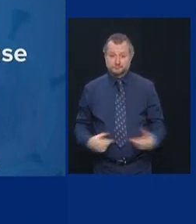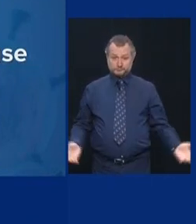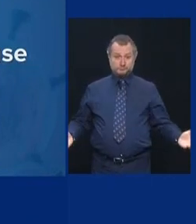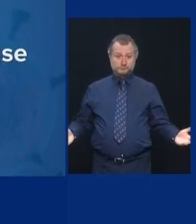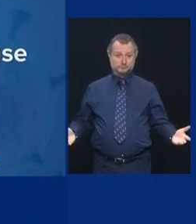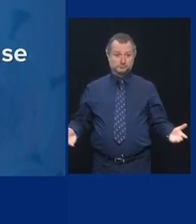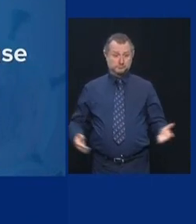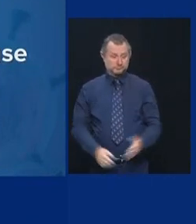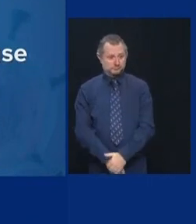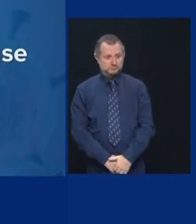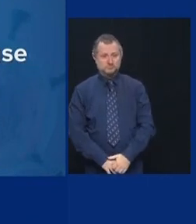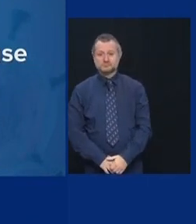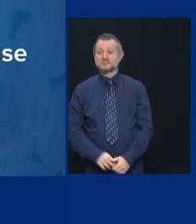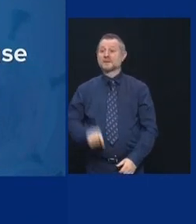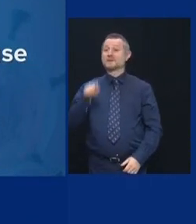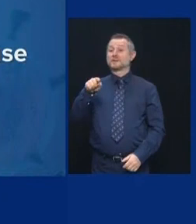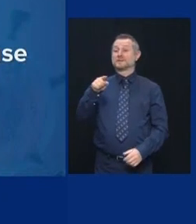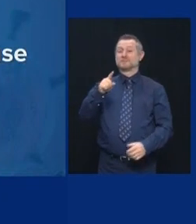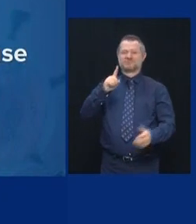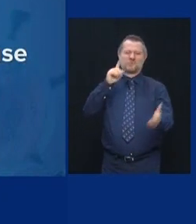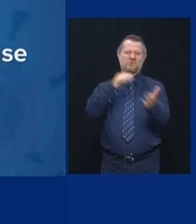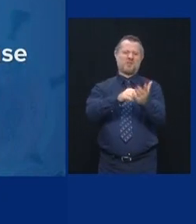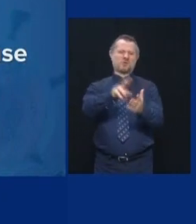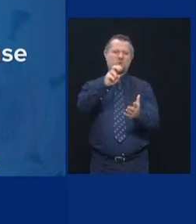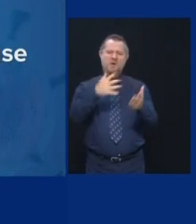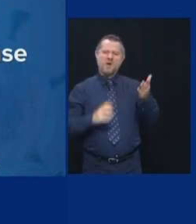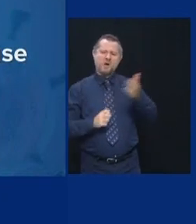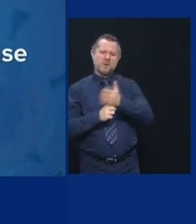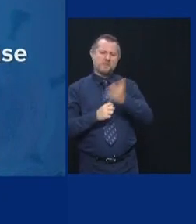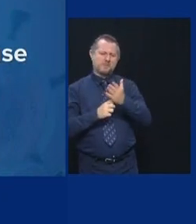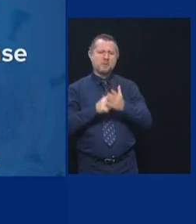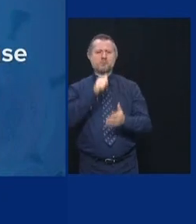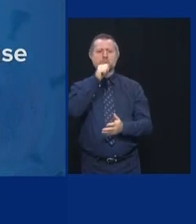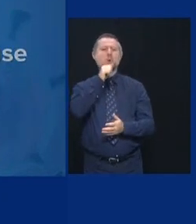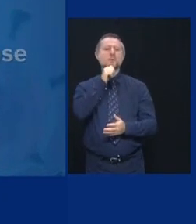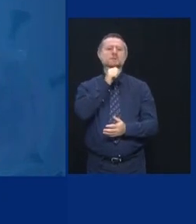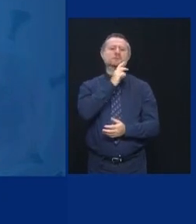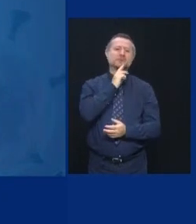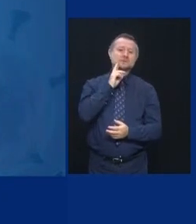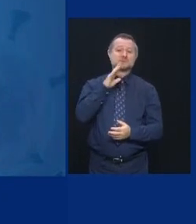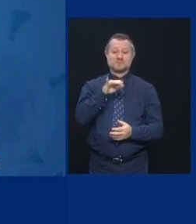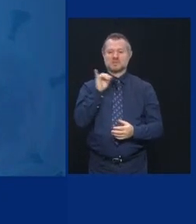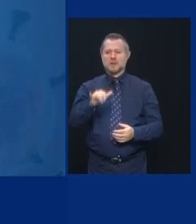1,200 enforcement actions just on bars and restaurants. That's enforcement.